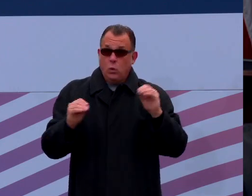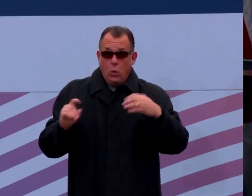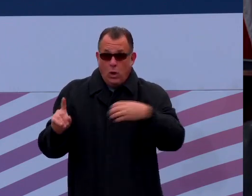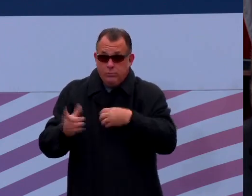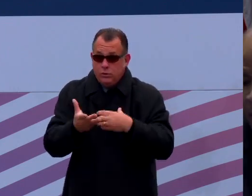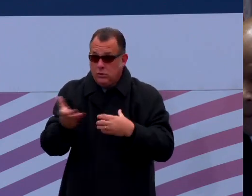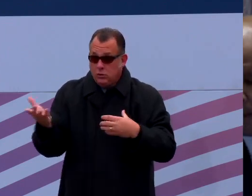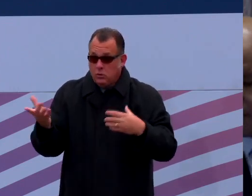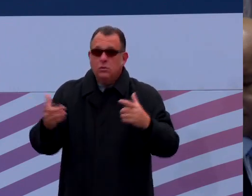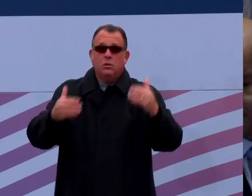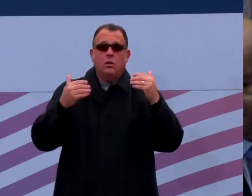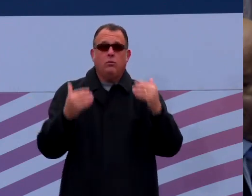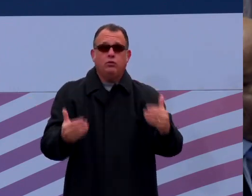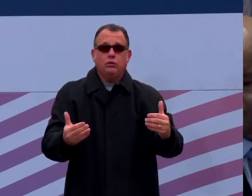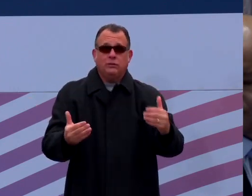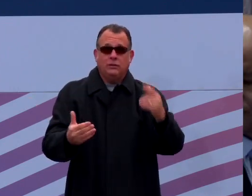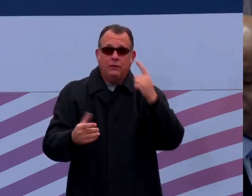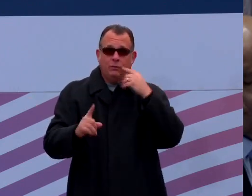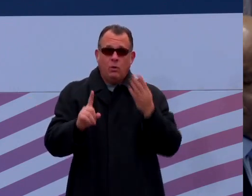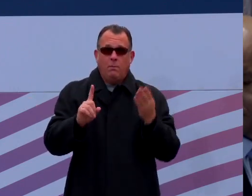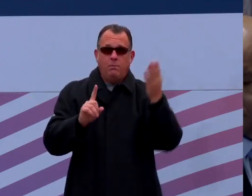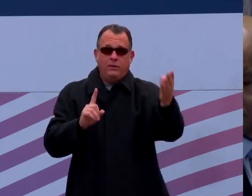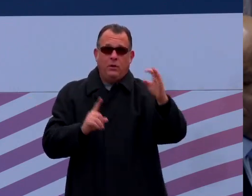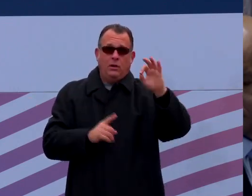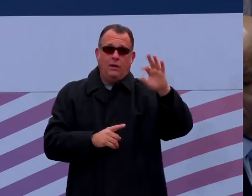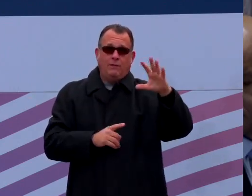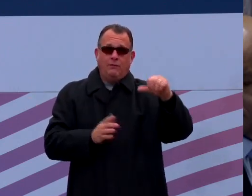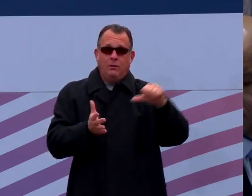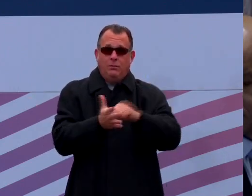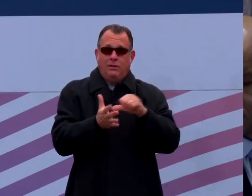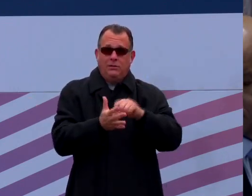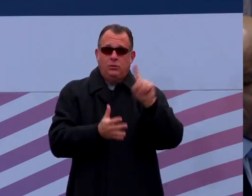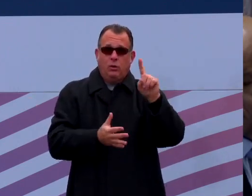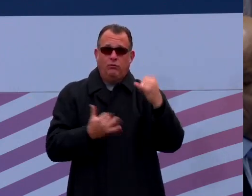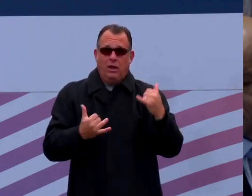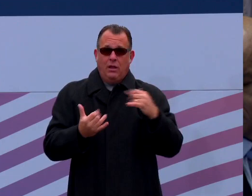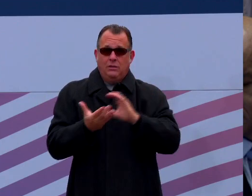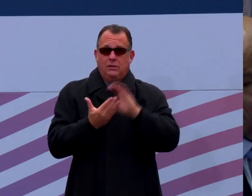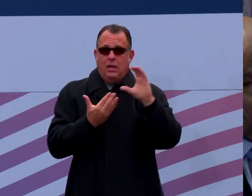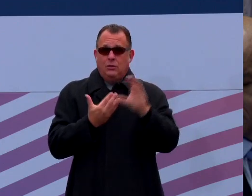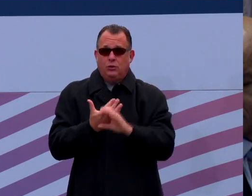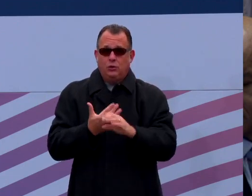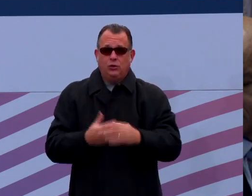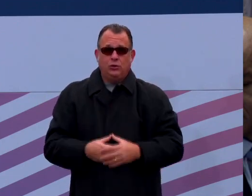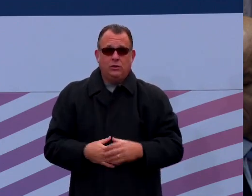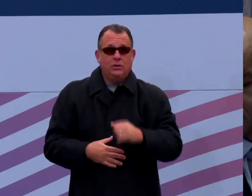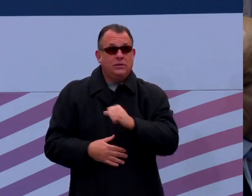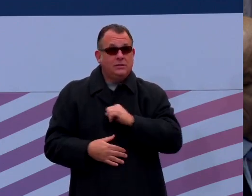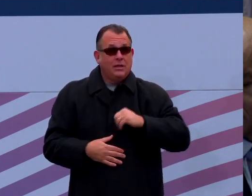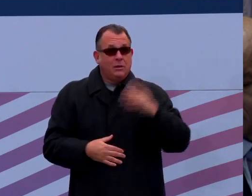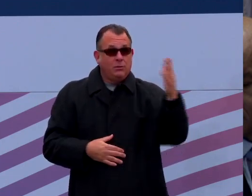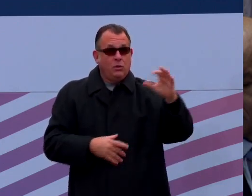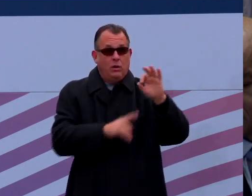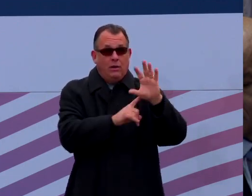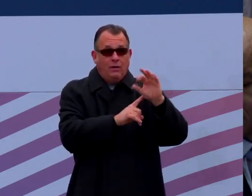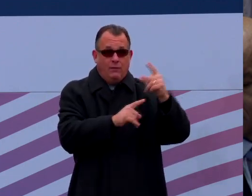consider Senate Bill 95 on page one of today's calendar. On Senate Bill 95, will the Senate agree to the bill?